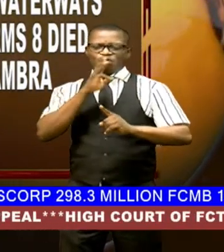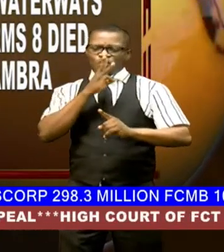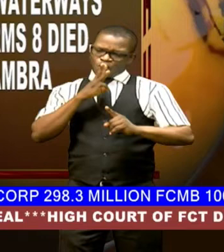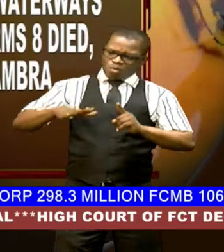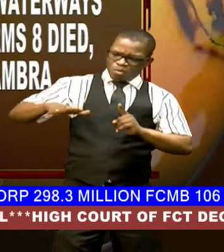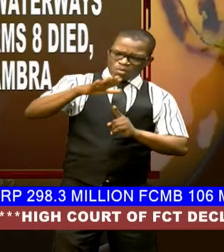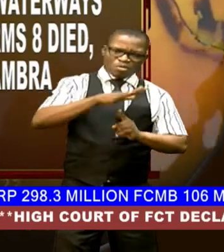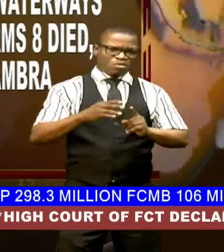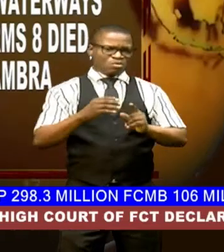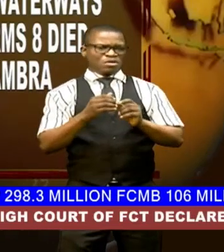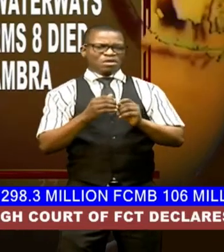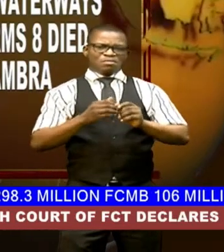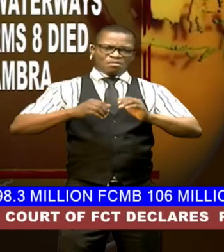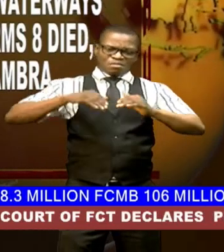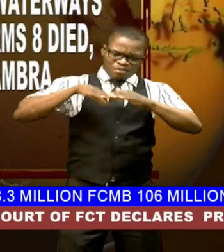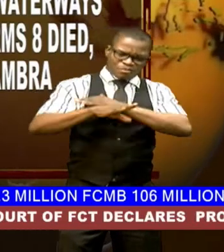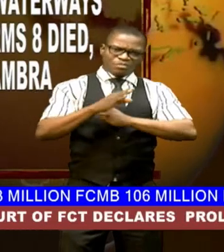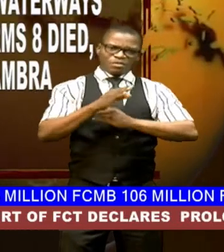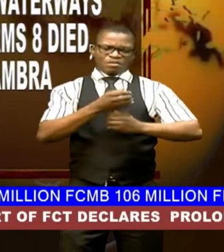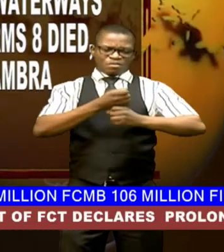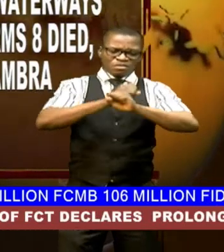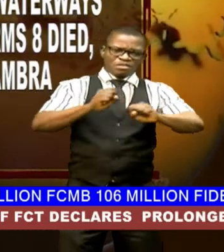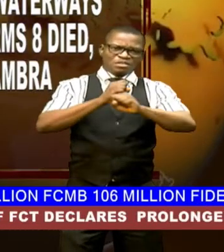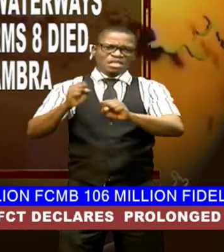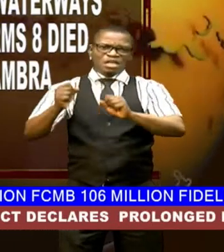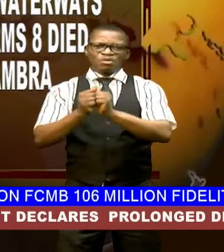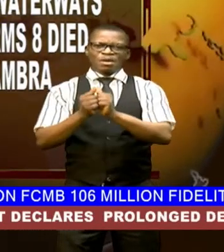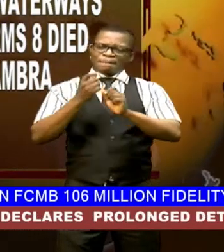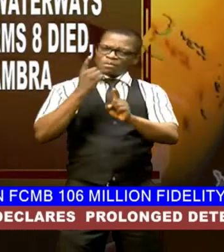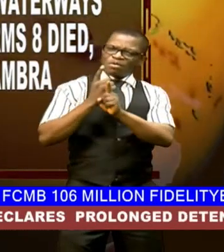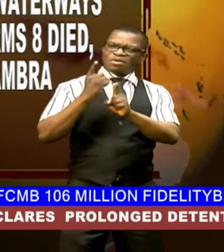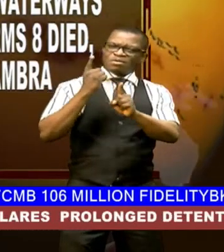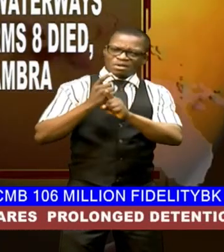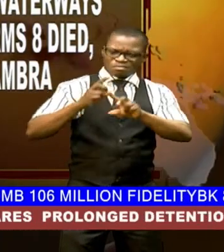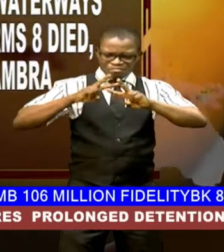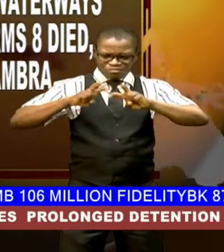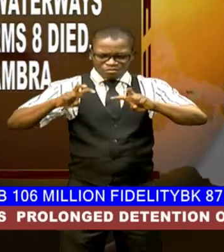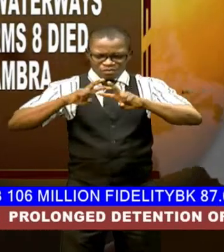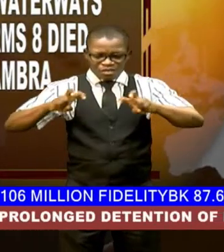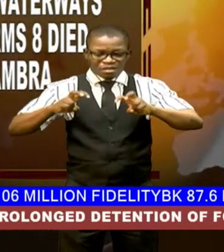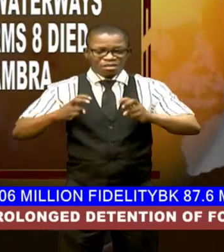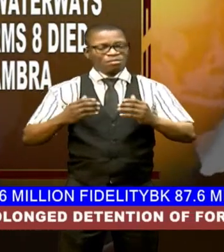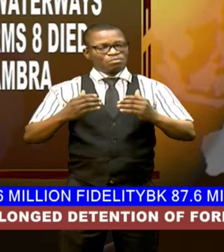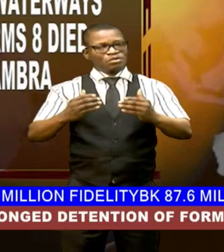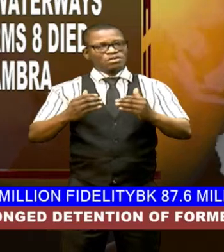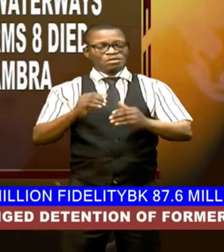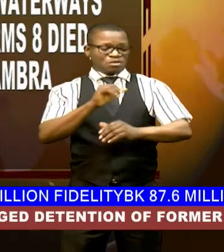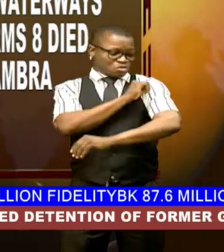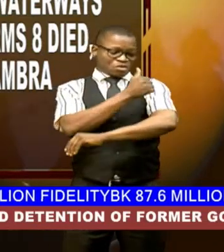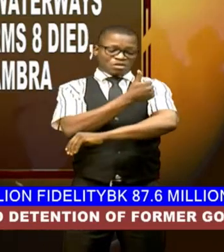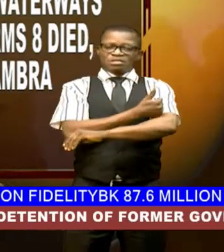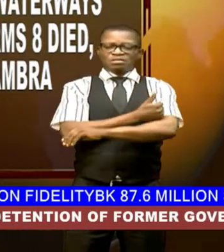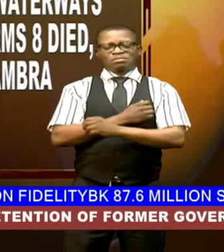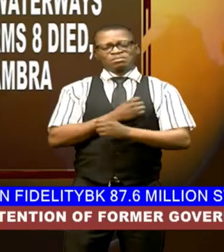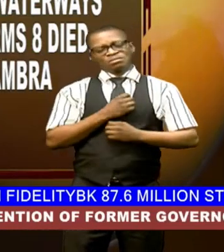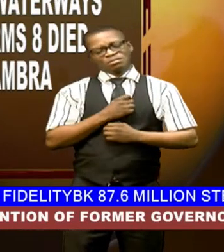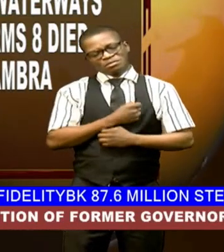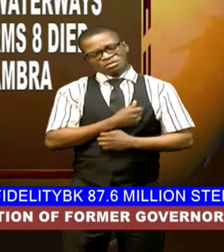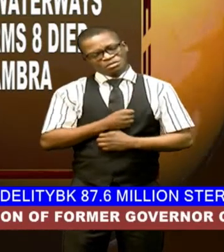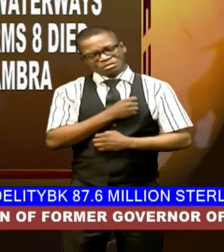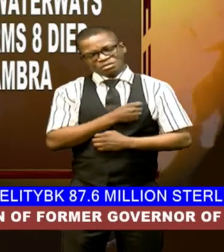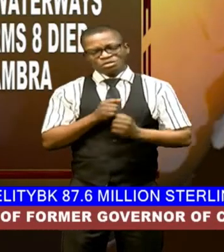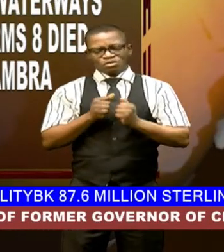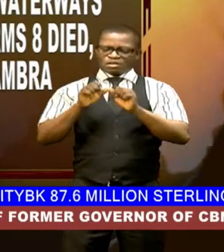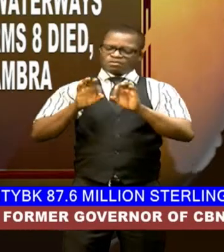were deployed to rescue recover and proper invest for proper investigation the authority commiserates with families and